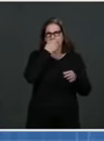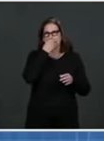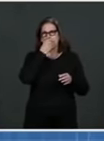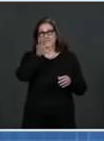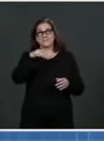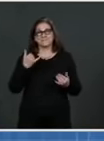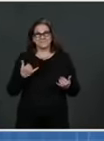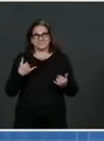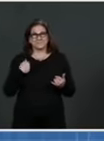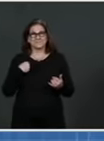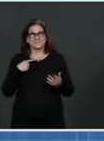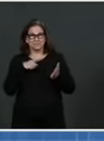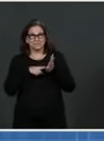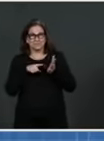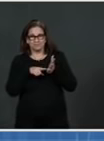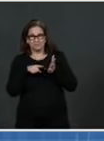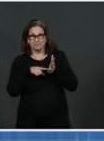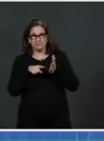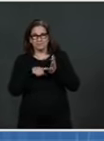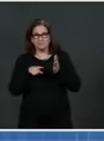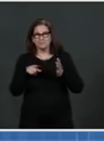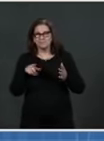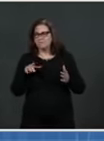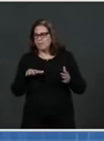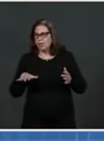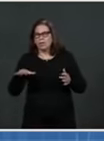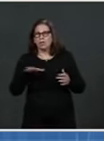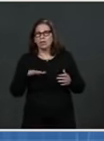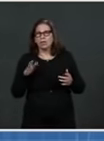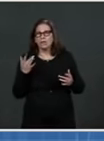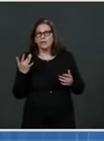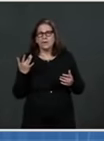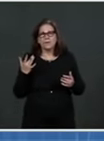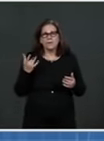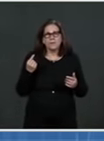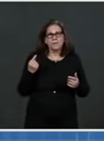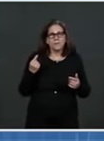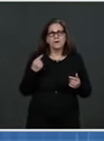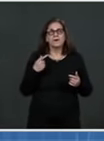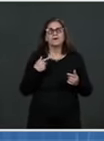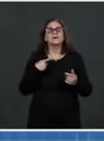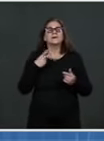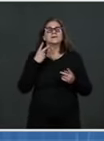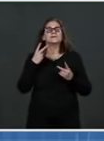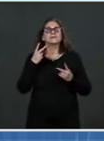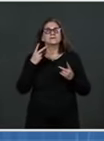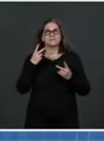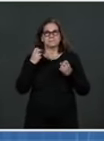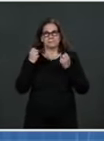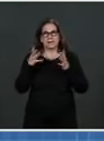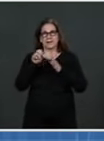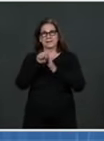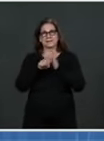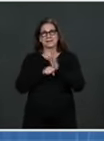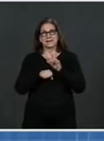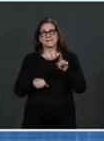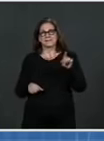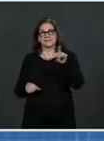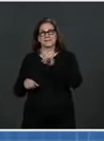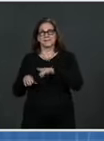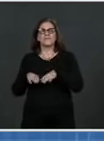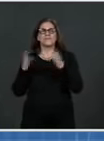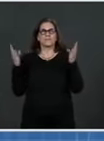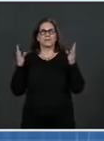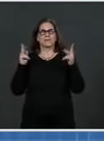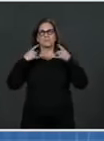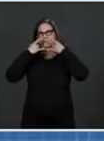the local level with individual states. I think we are seeing that many of these states are opening up at levels that we